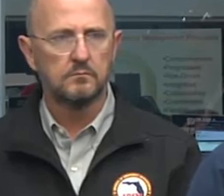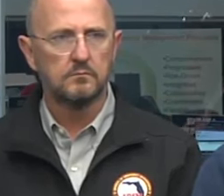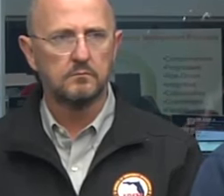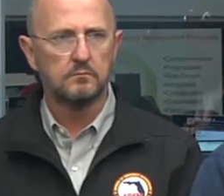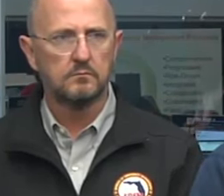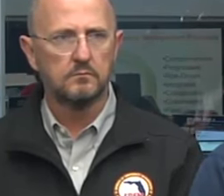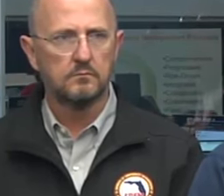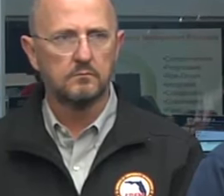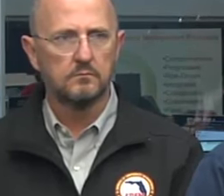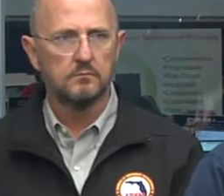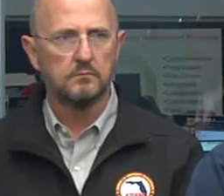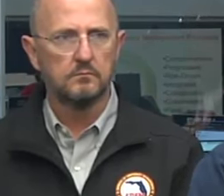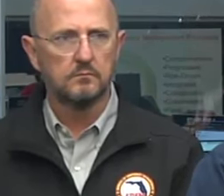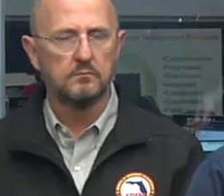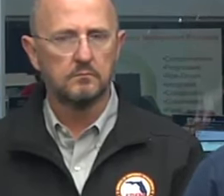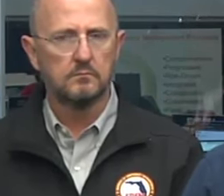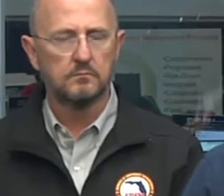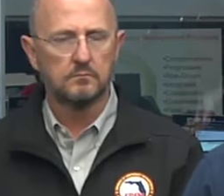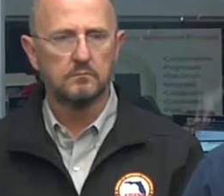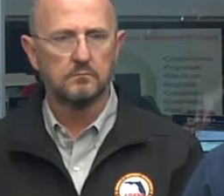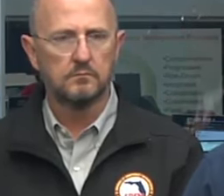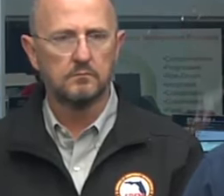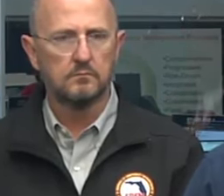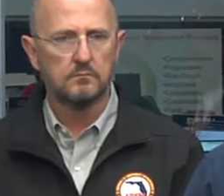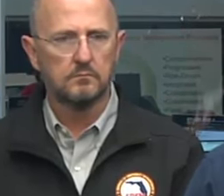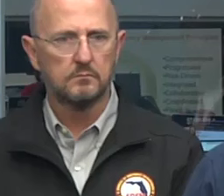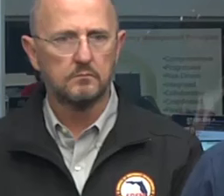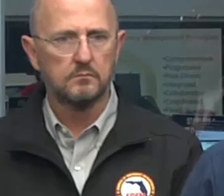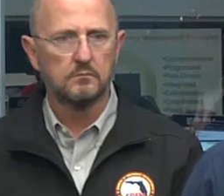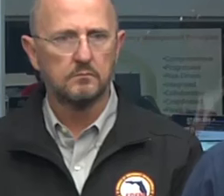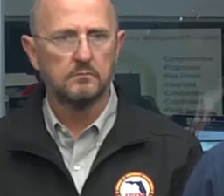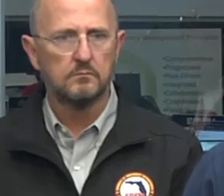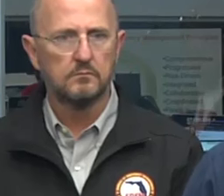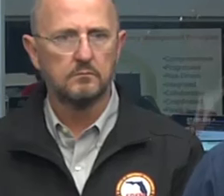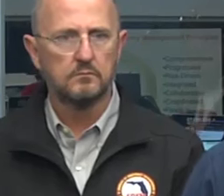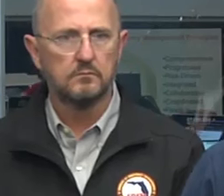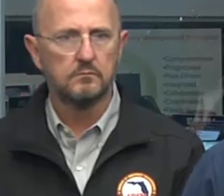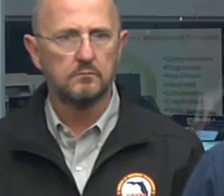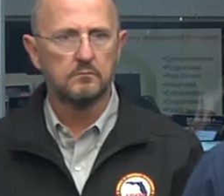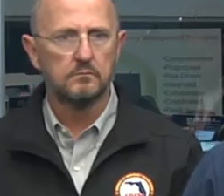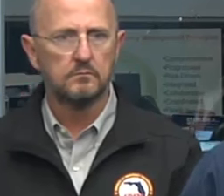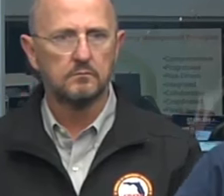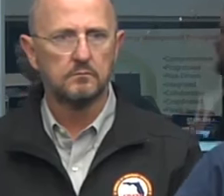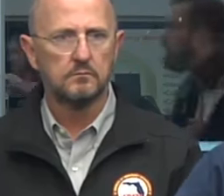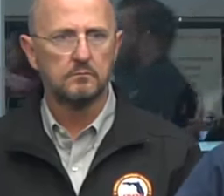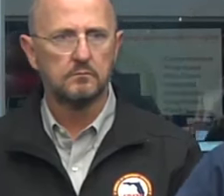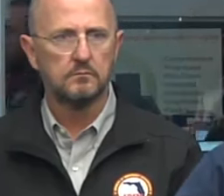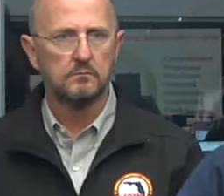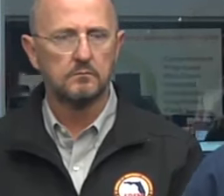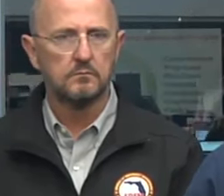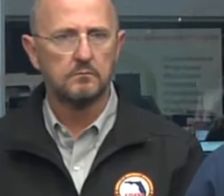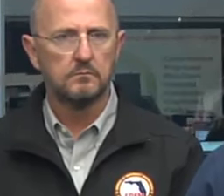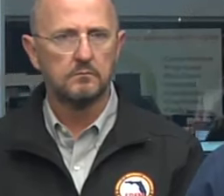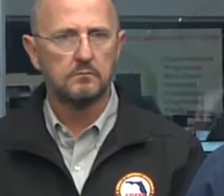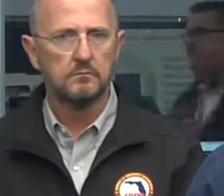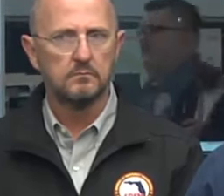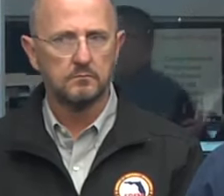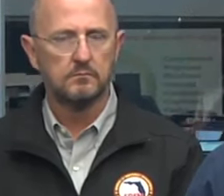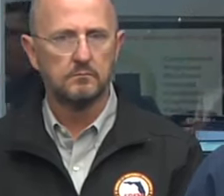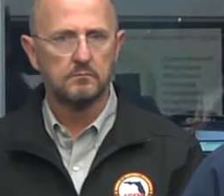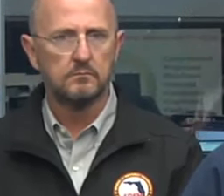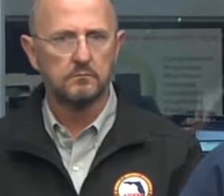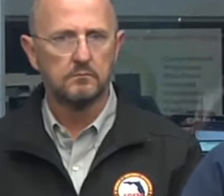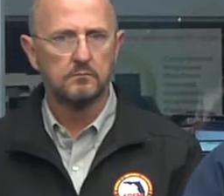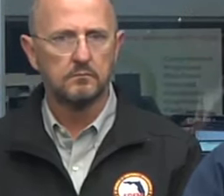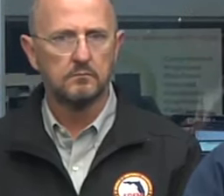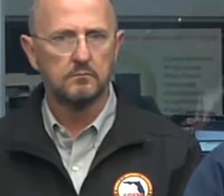the roads but also if they need to clear things to be able to help with power restoration they're going to do that but that was a learning experience I think for